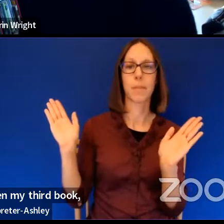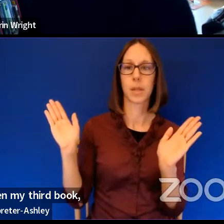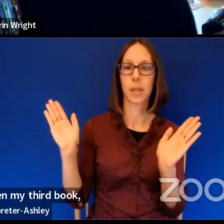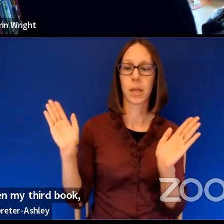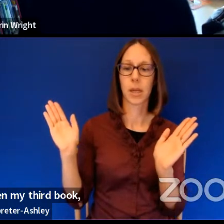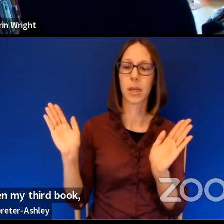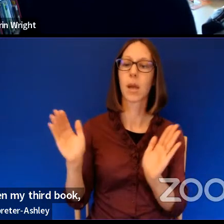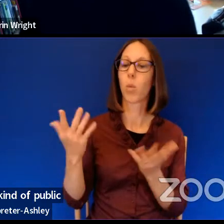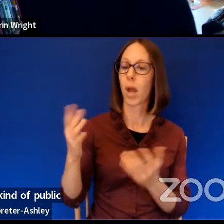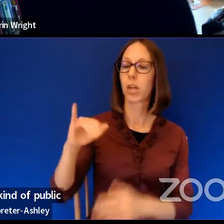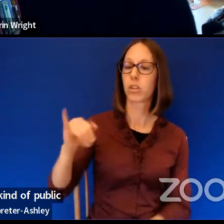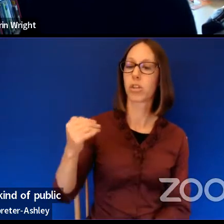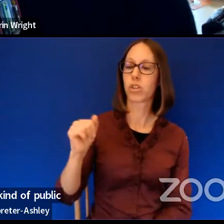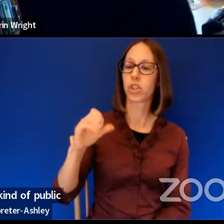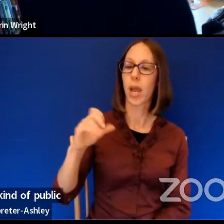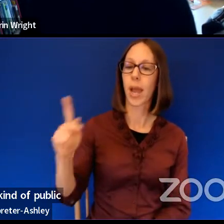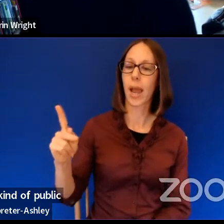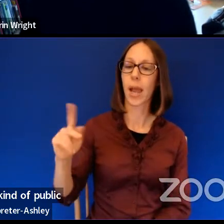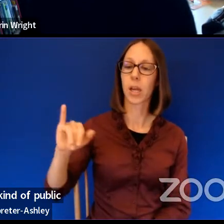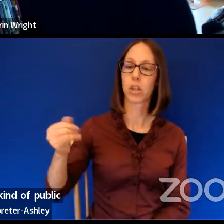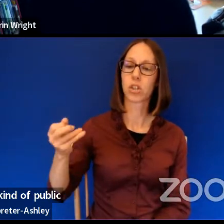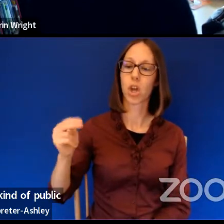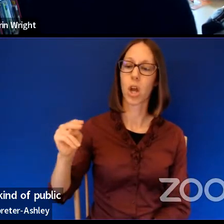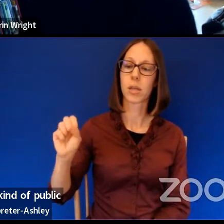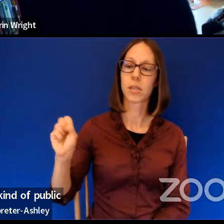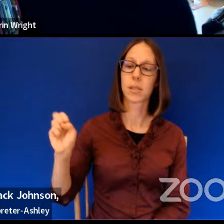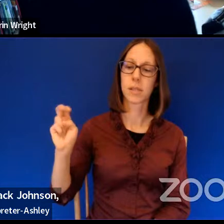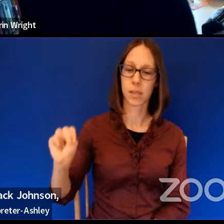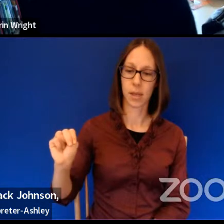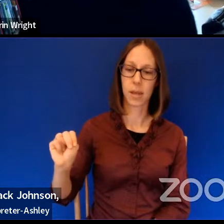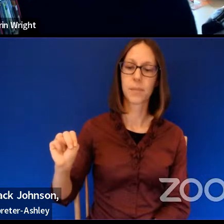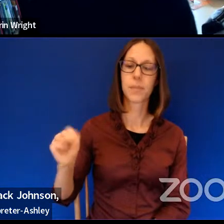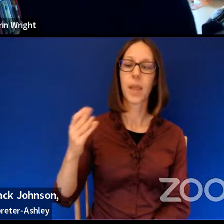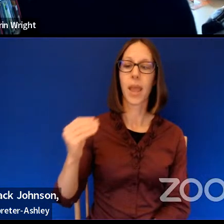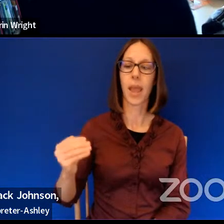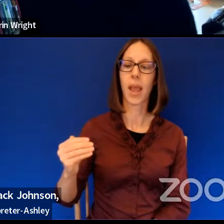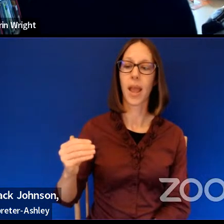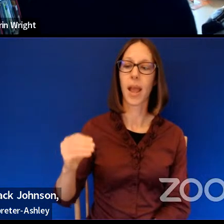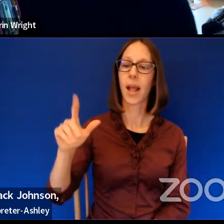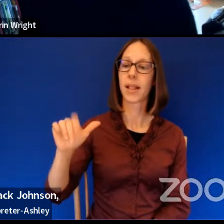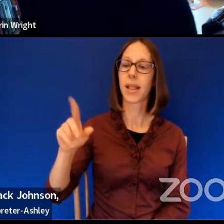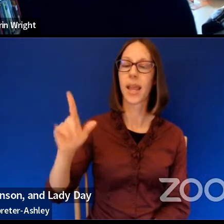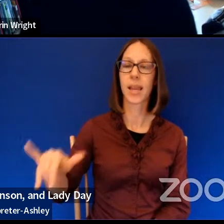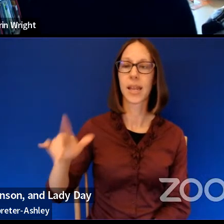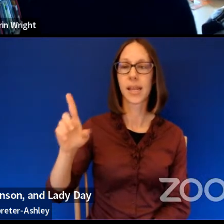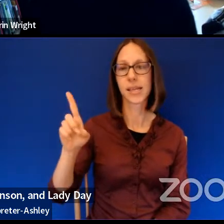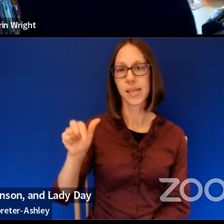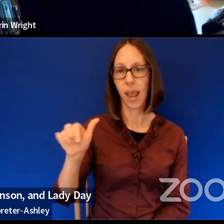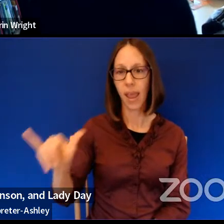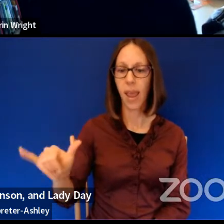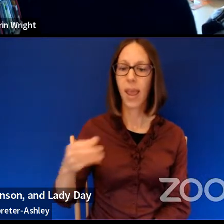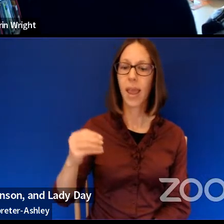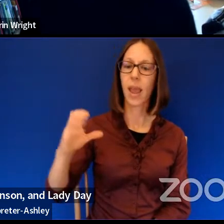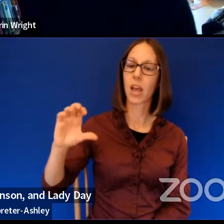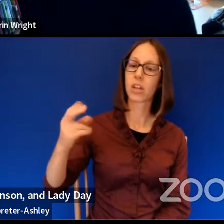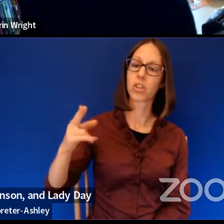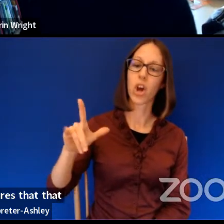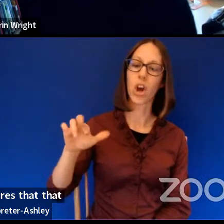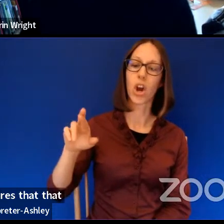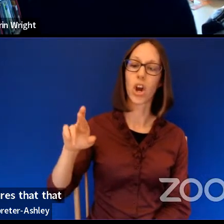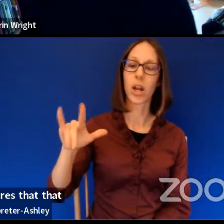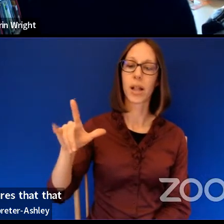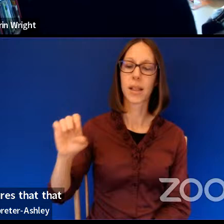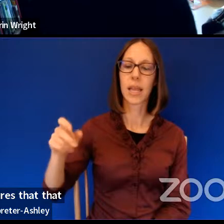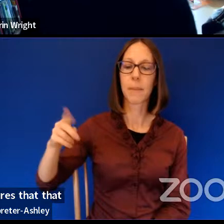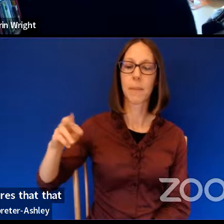Jack Johnson and, uh, uh, Lady Day and, and Charlie Parker, the figures that Basquiat painted